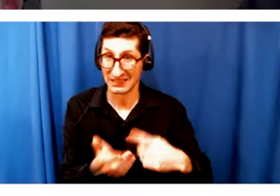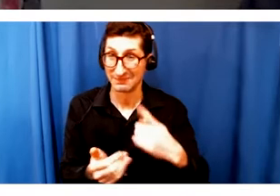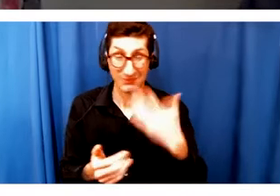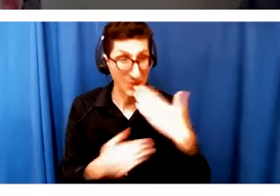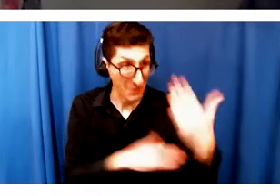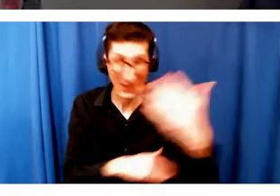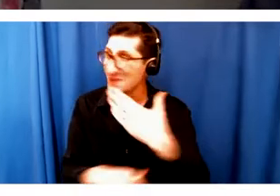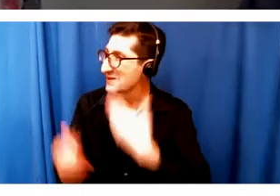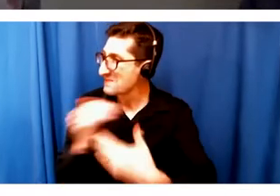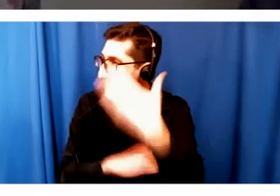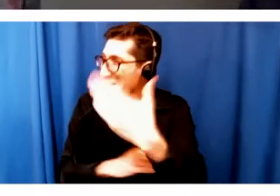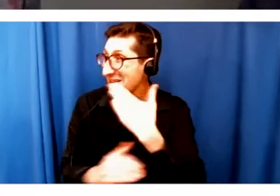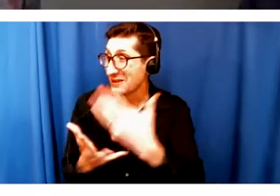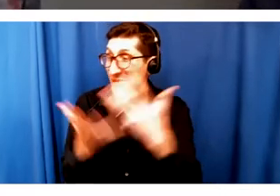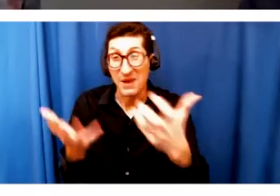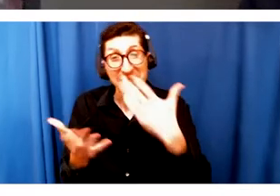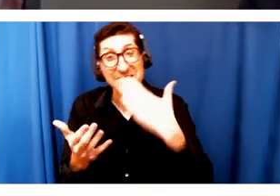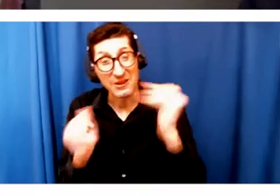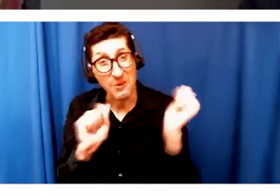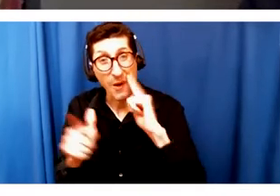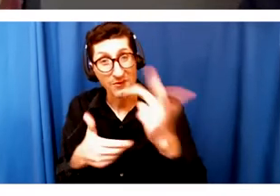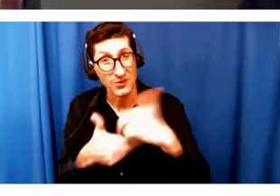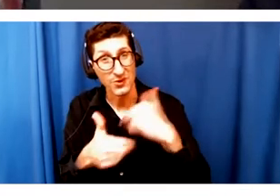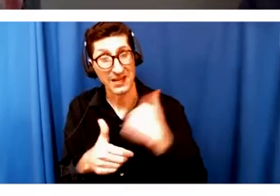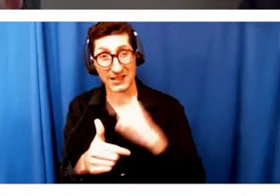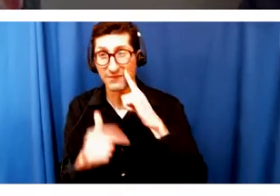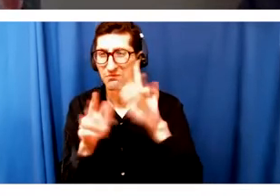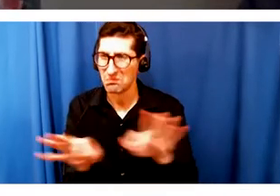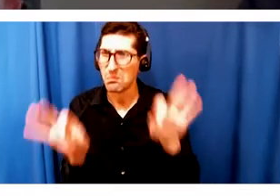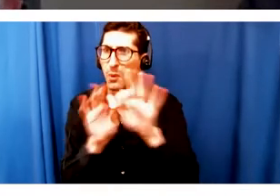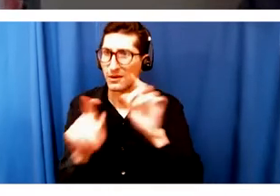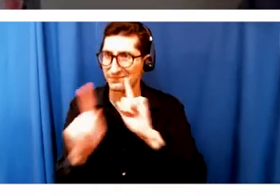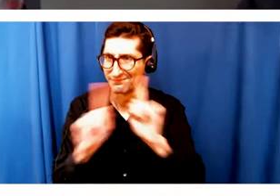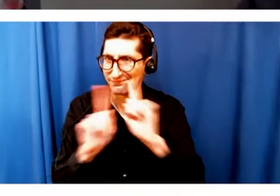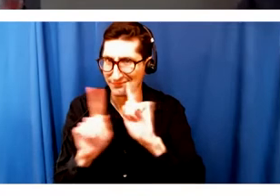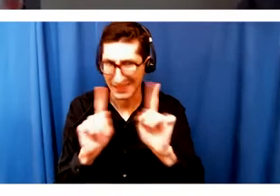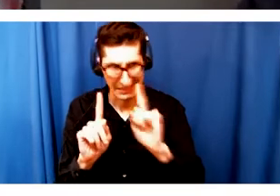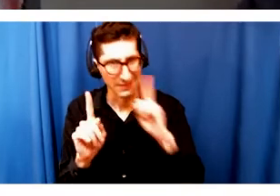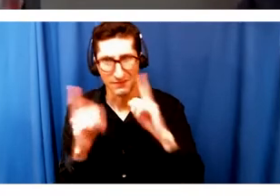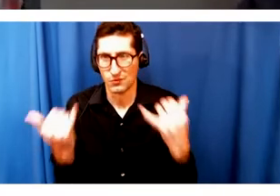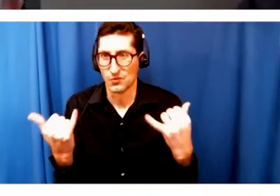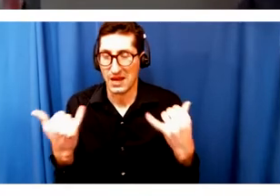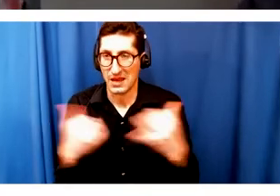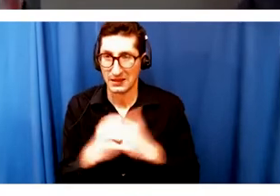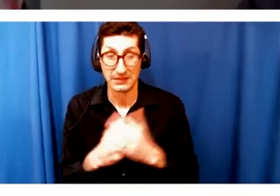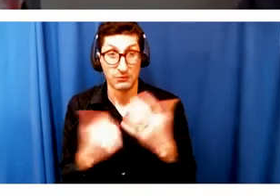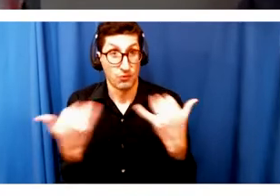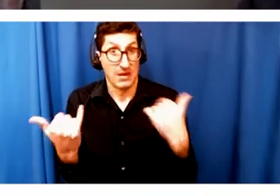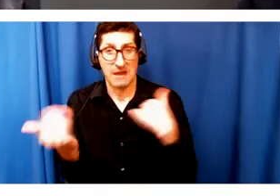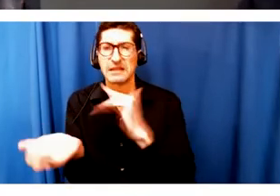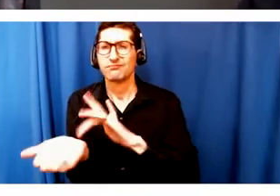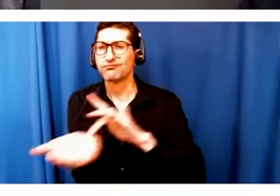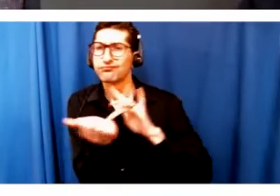everyone. Thank you for joining us for this really important conversation that we're going to have, a check-in, as it were, of where we are,